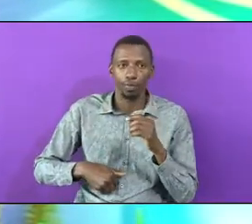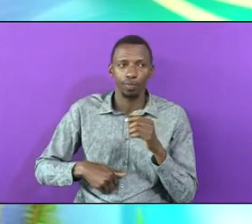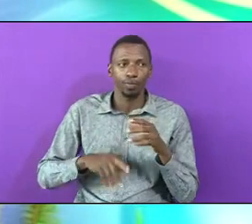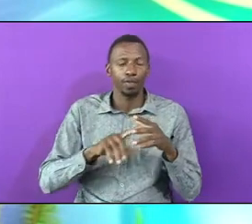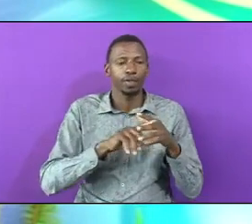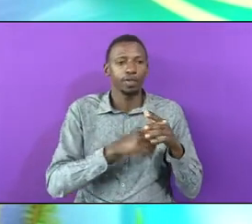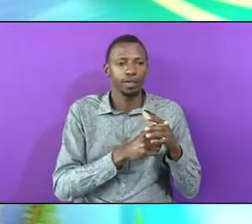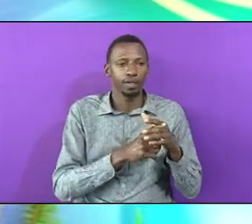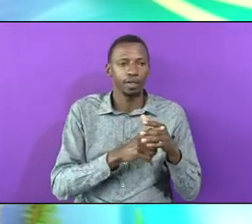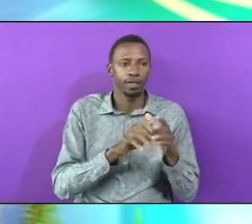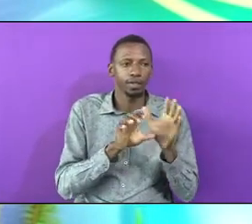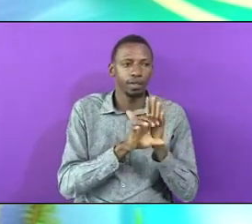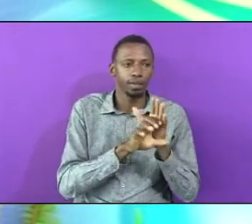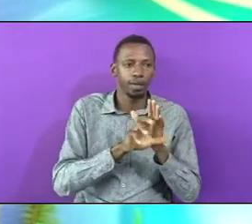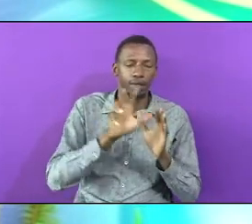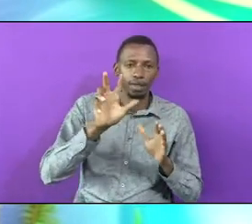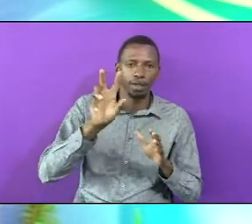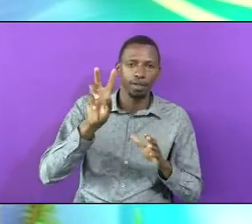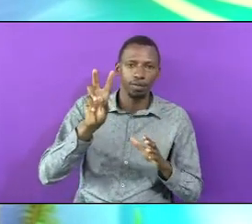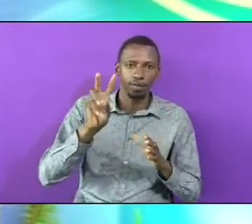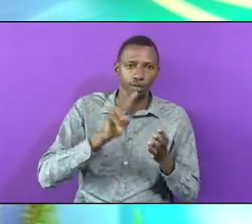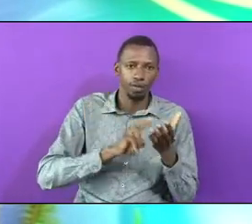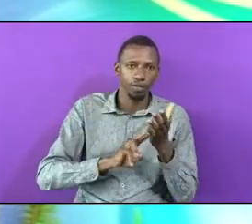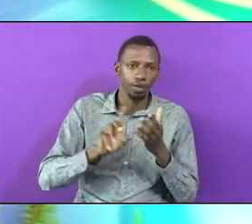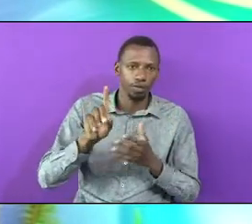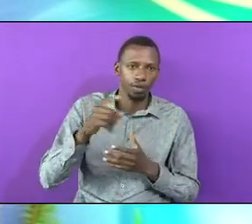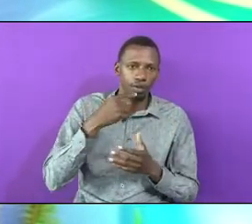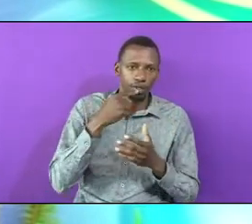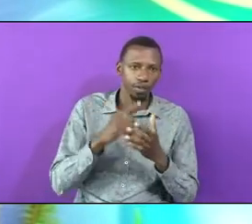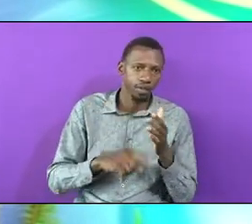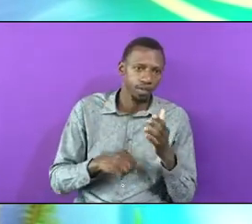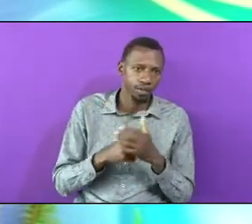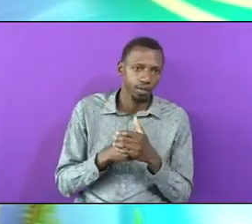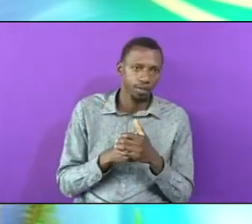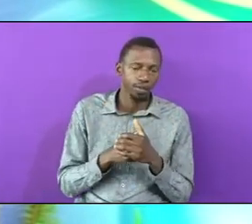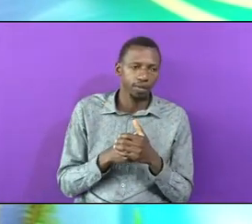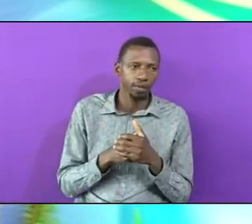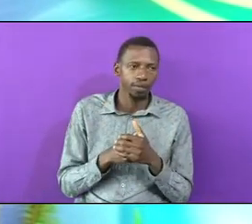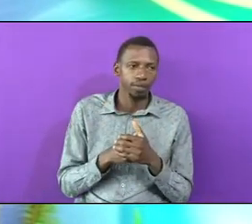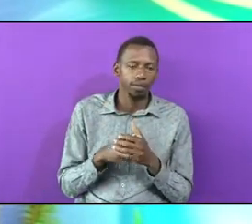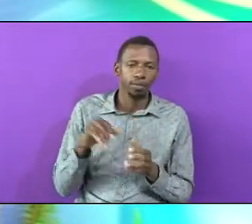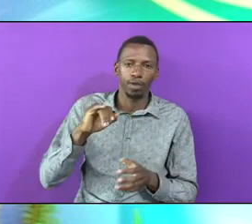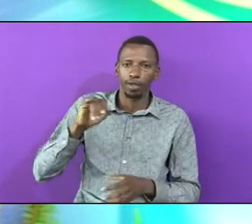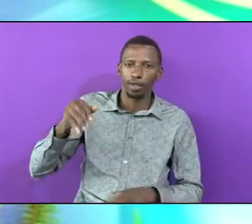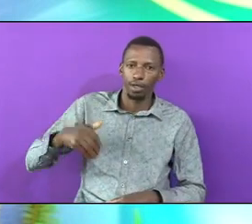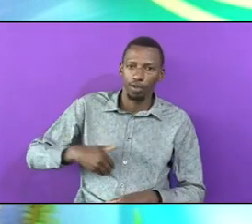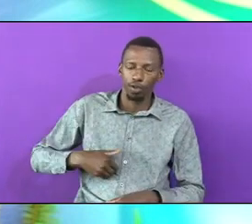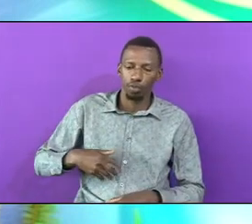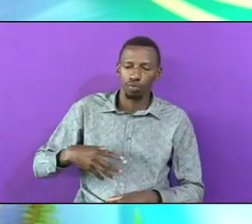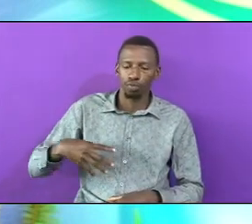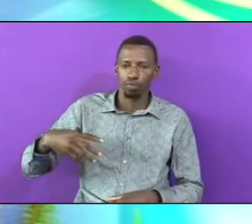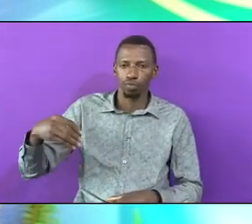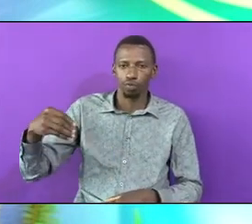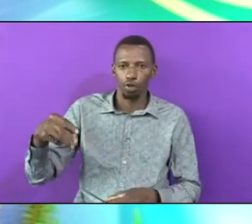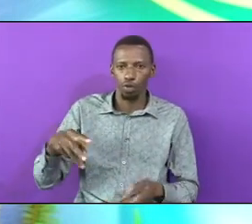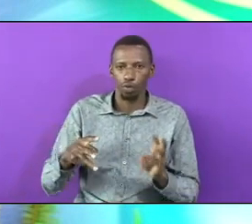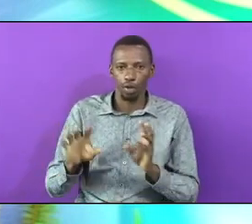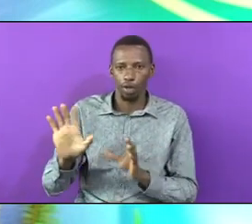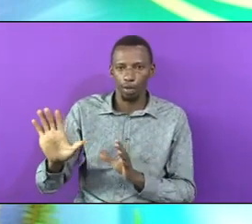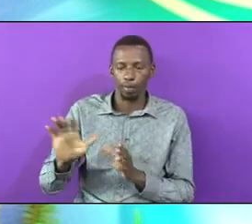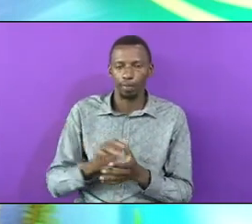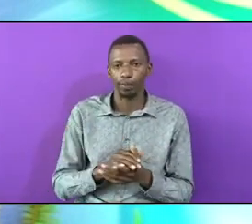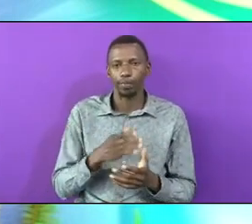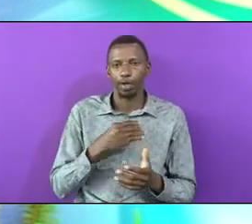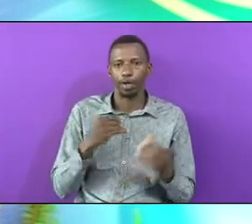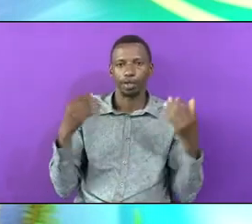Genesis Chapter 32 Verse One How Does It Read So Jacobo Went On His Way And The